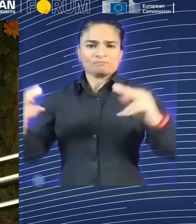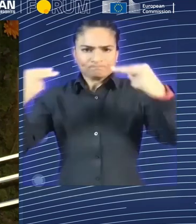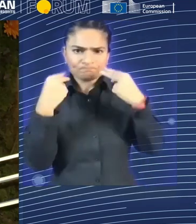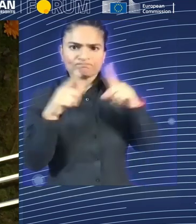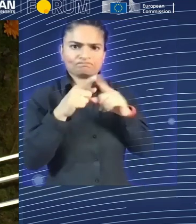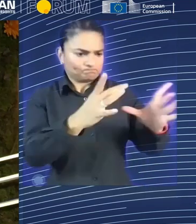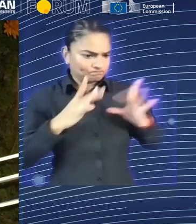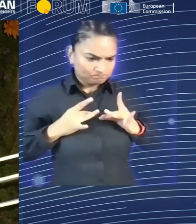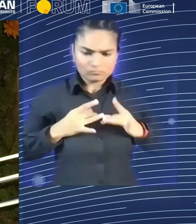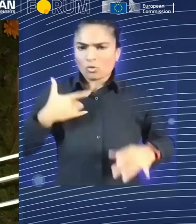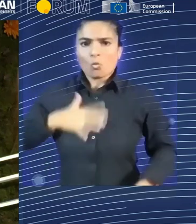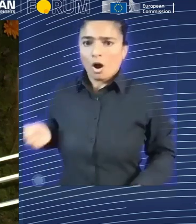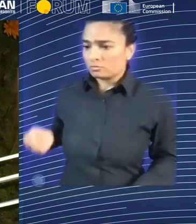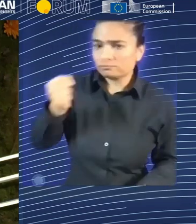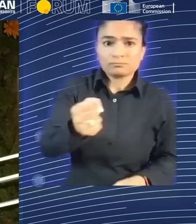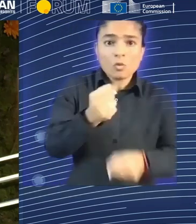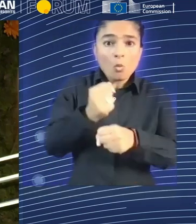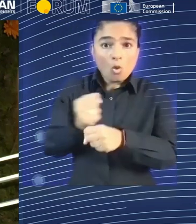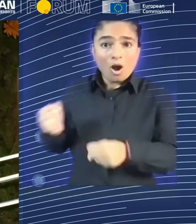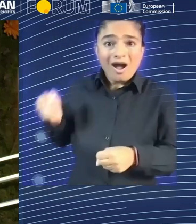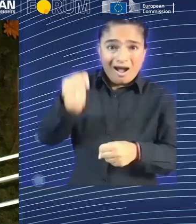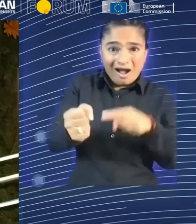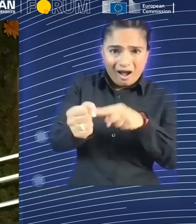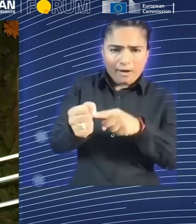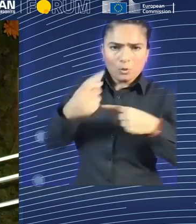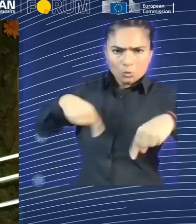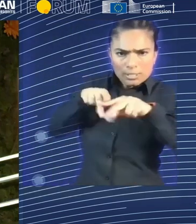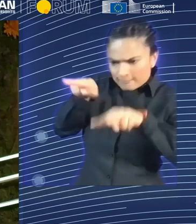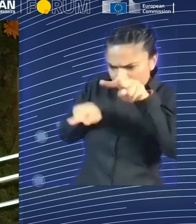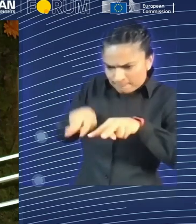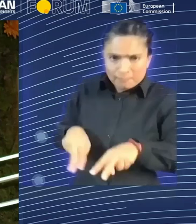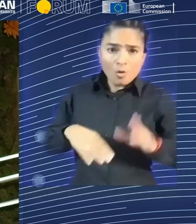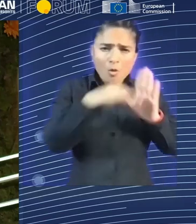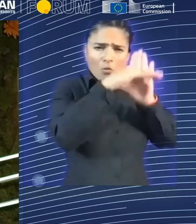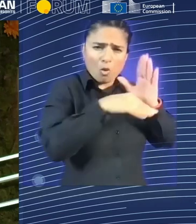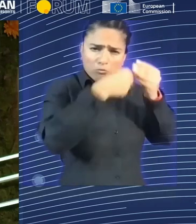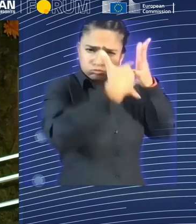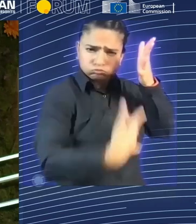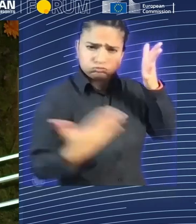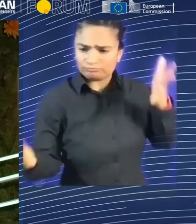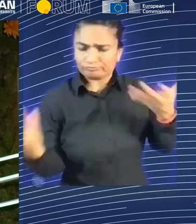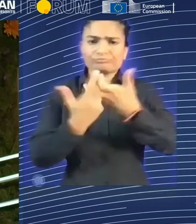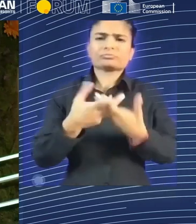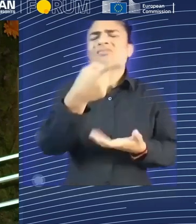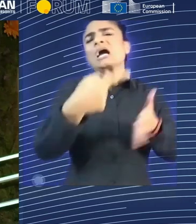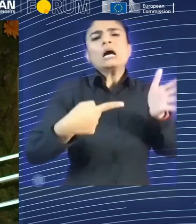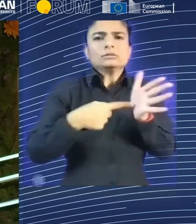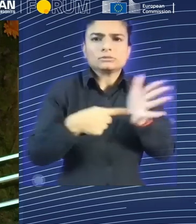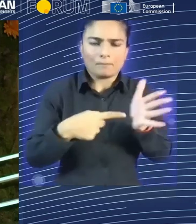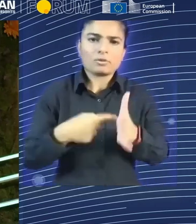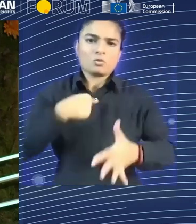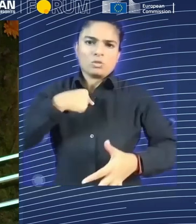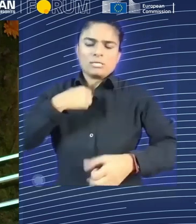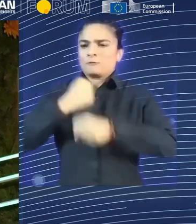academia to do the upskilling, not only on what we know, but what's emerging continuously, because this is not a static